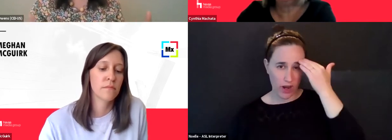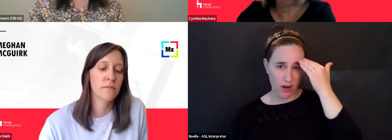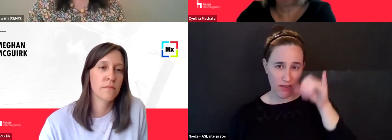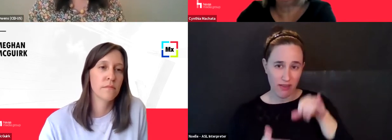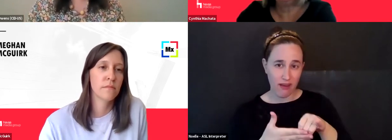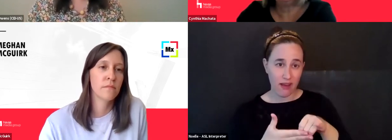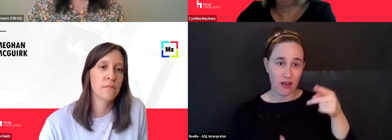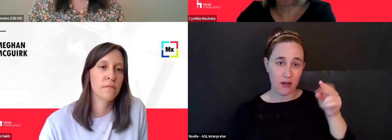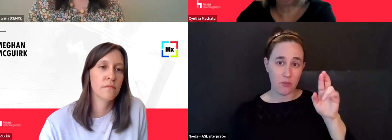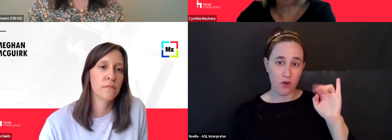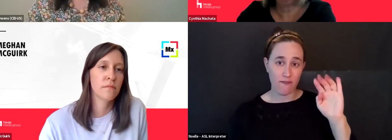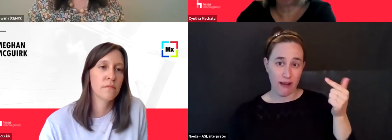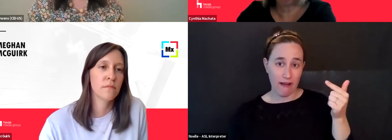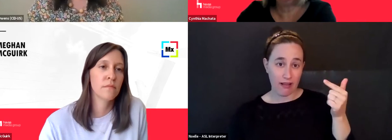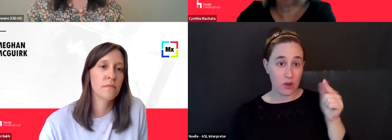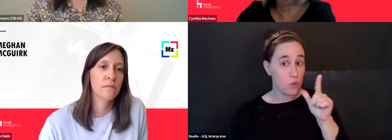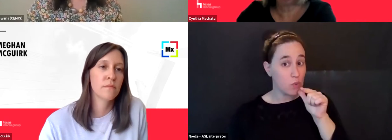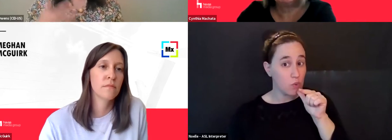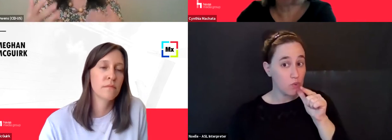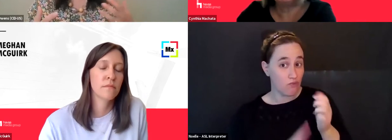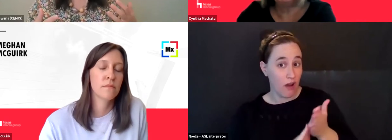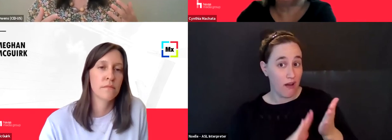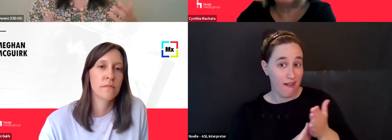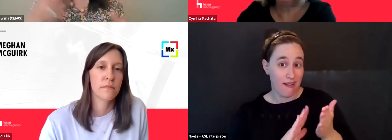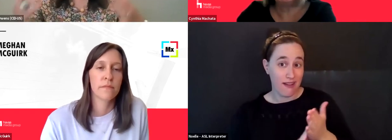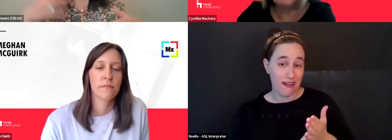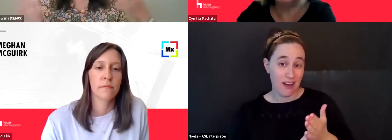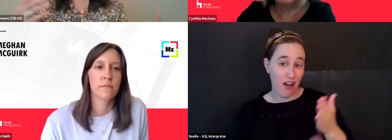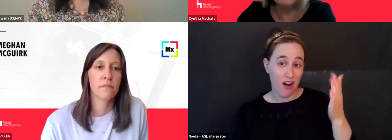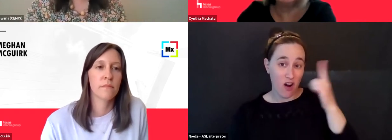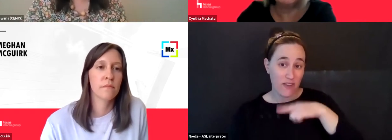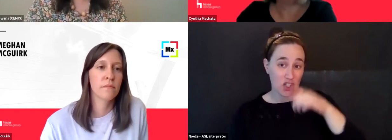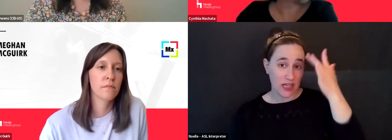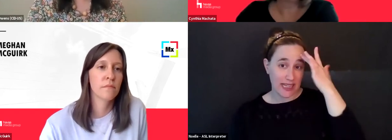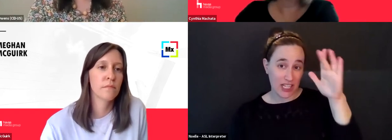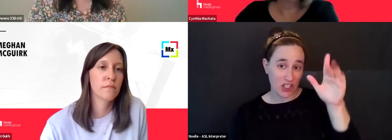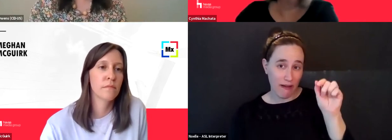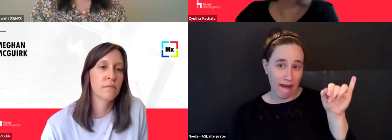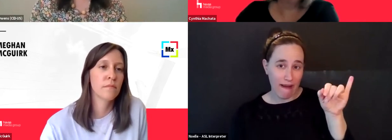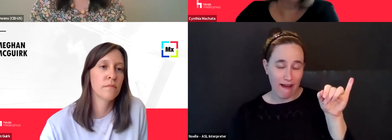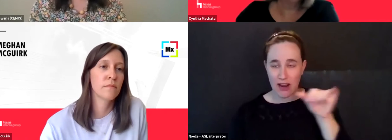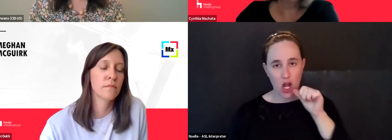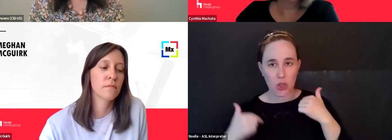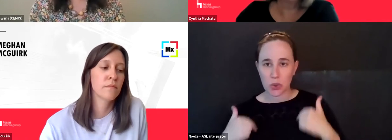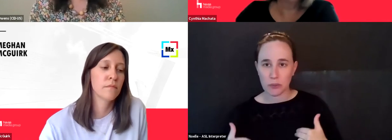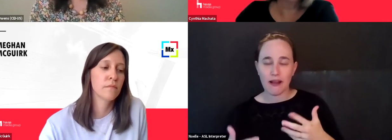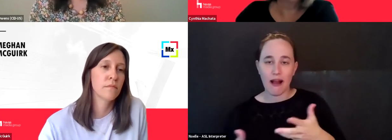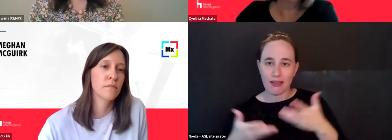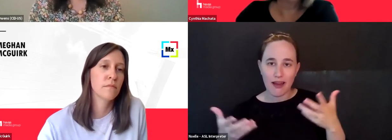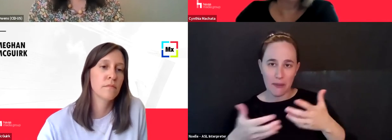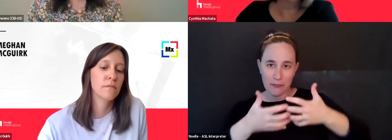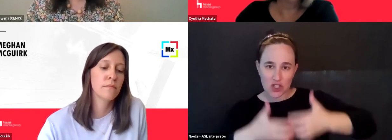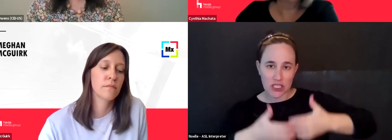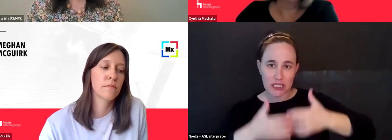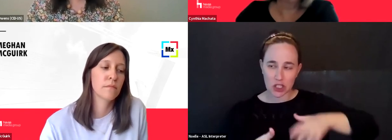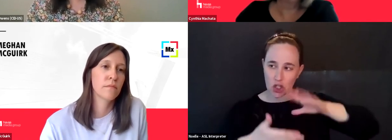is done by AI, right? There's a lot of, it's not humans necessarily. It's a lot of machine learning algorithms and so